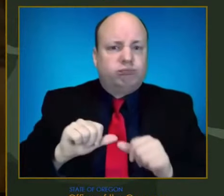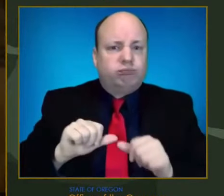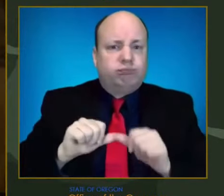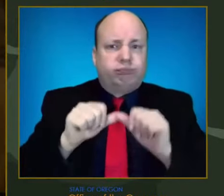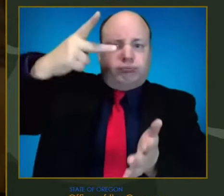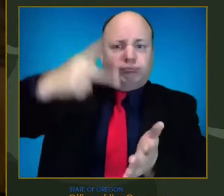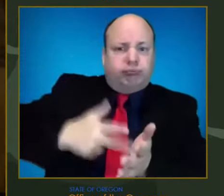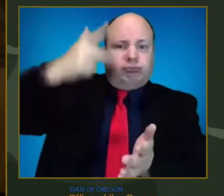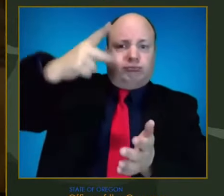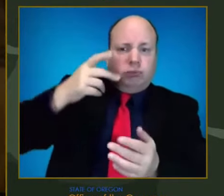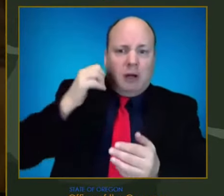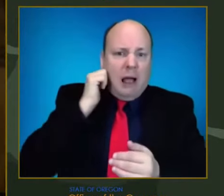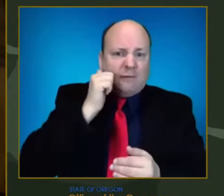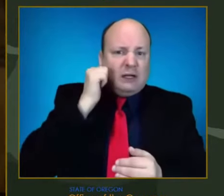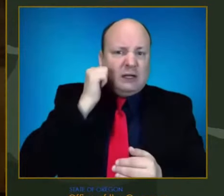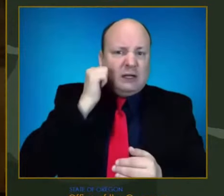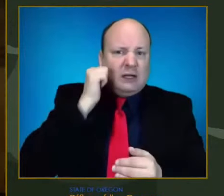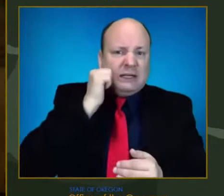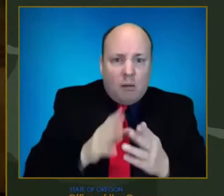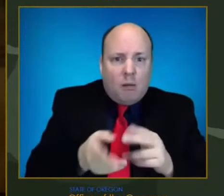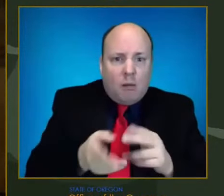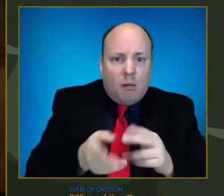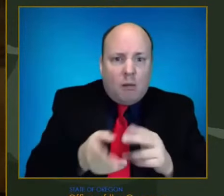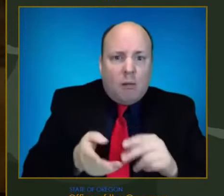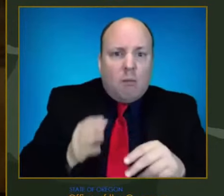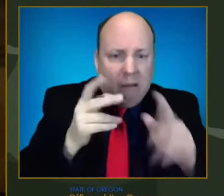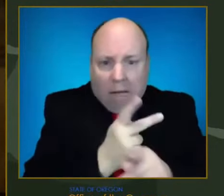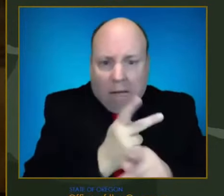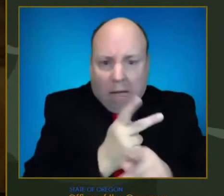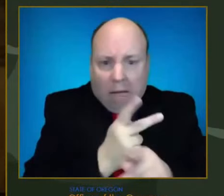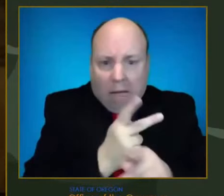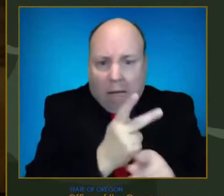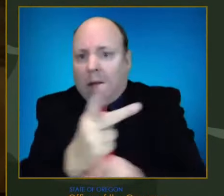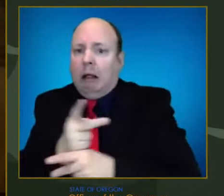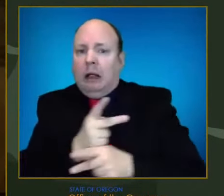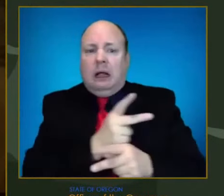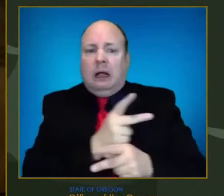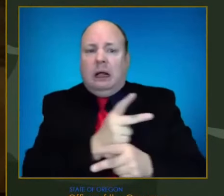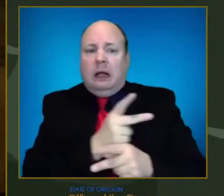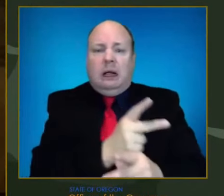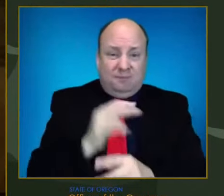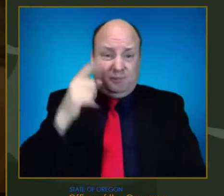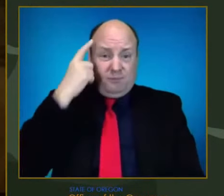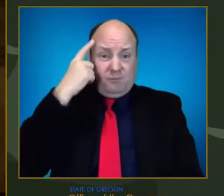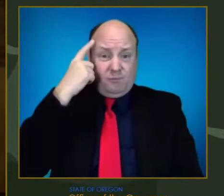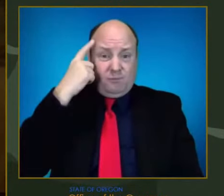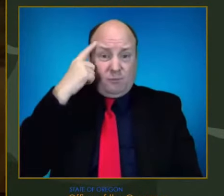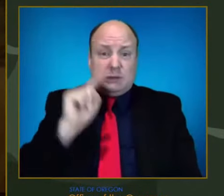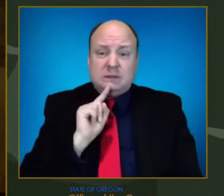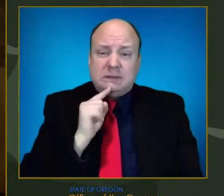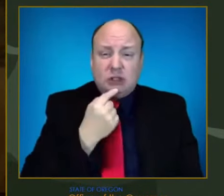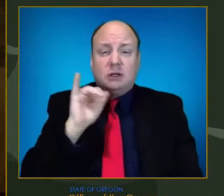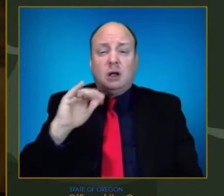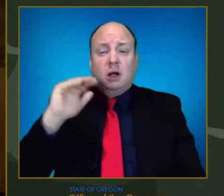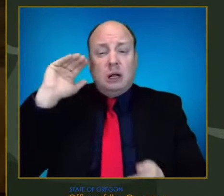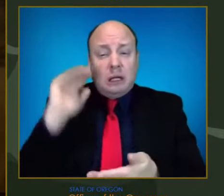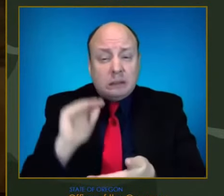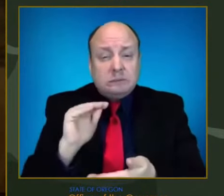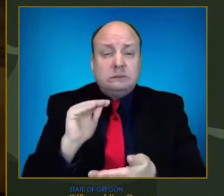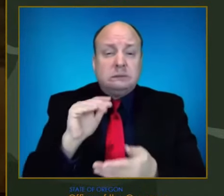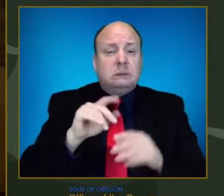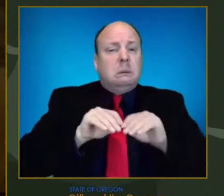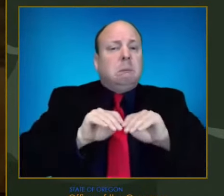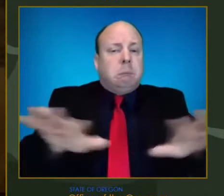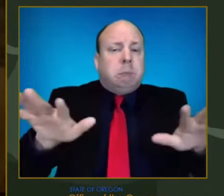Although the rate of severe illness does appear to be lower than previous variants, we see that unfortunately causing some severe illnesses in